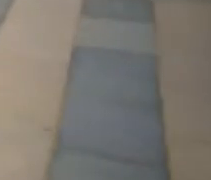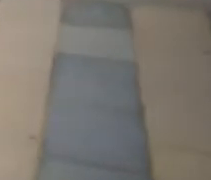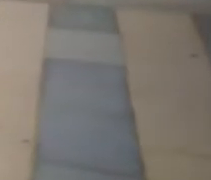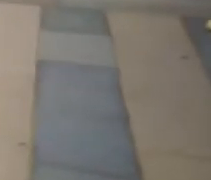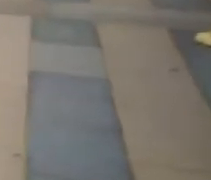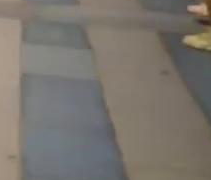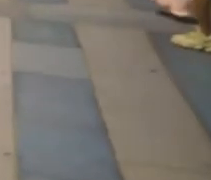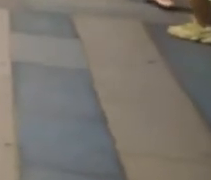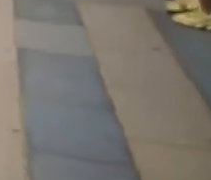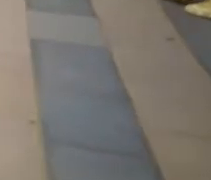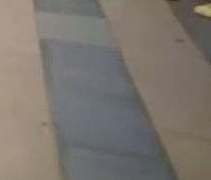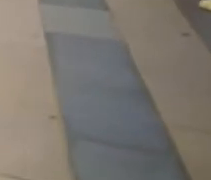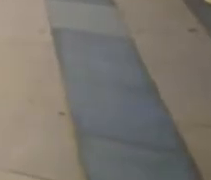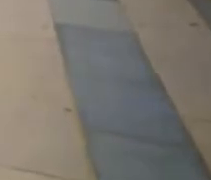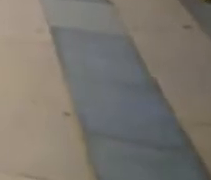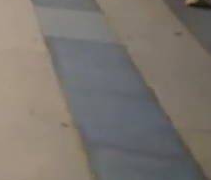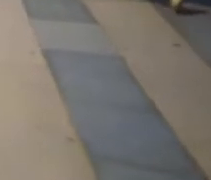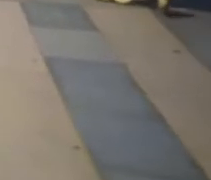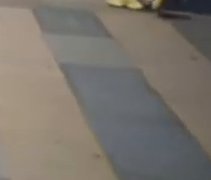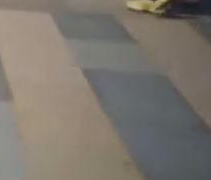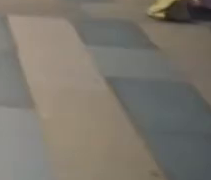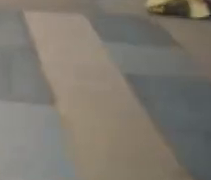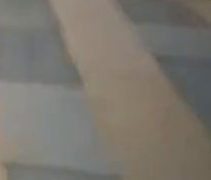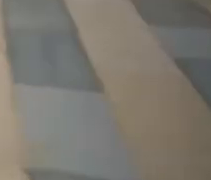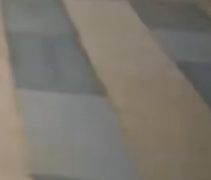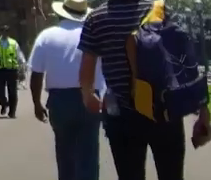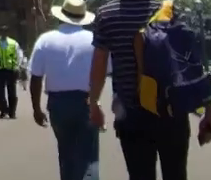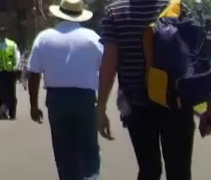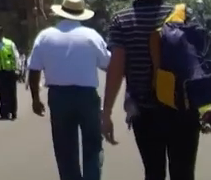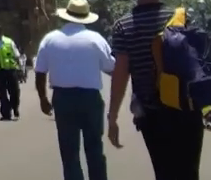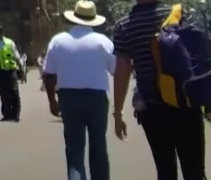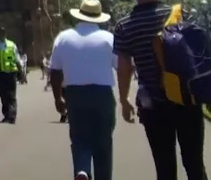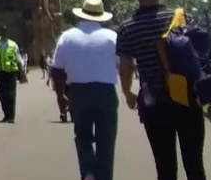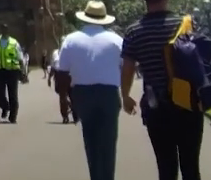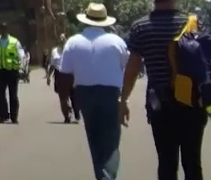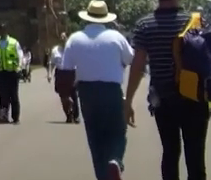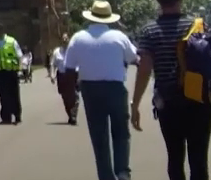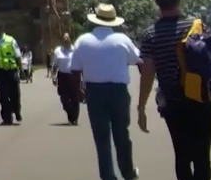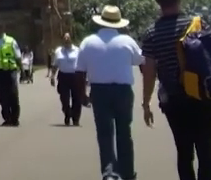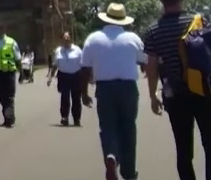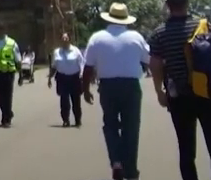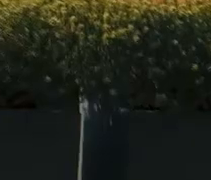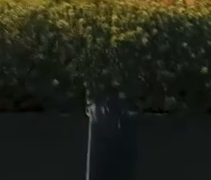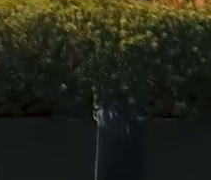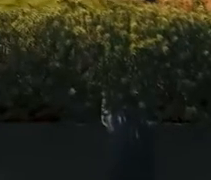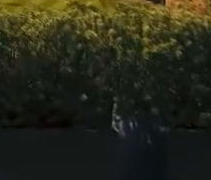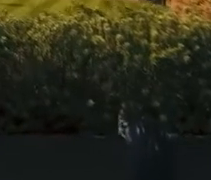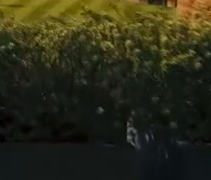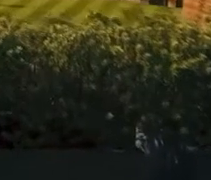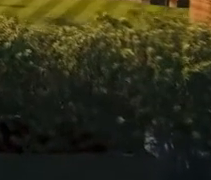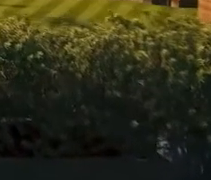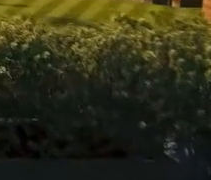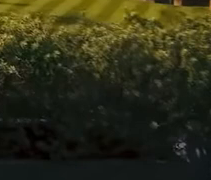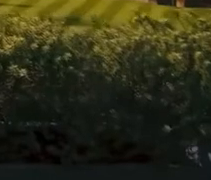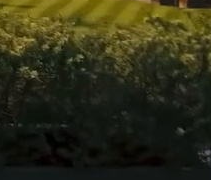have a look around the campus, you'll see some remarkable places. Some of those places are buildings like our Quadrangle. But that